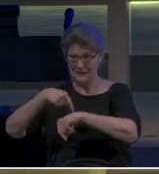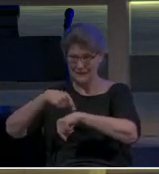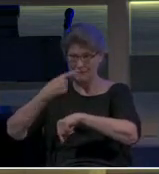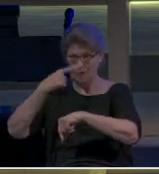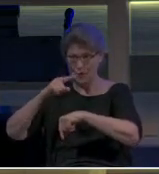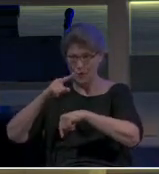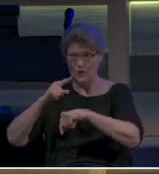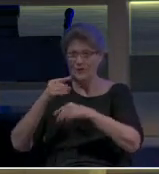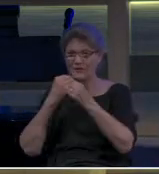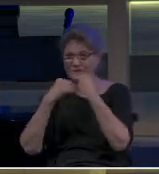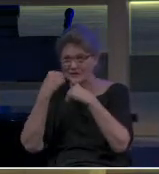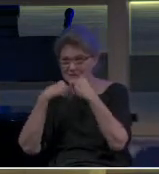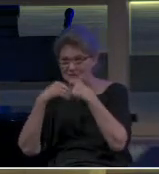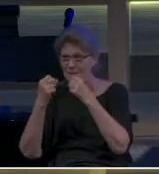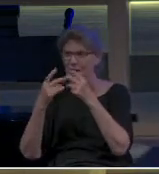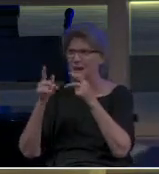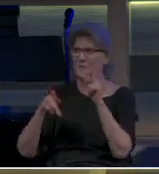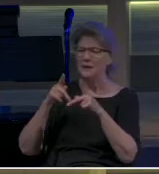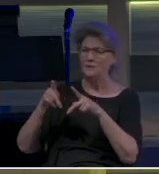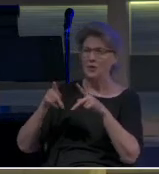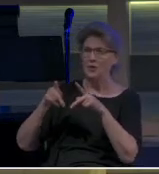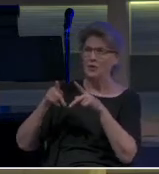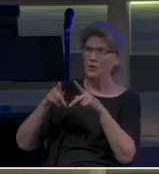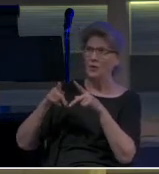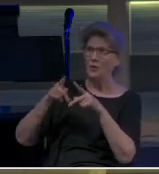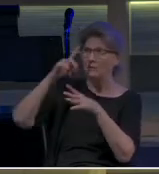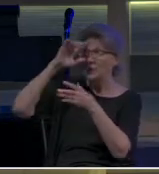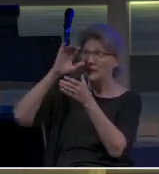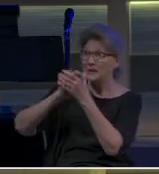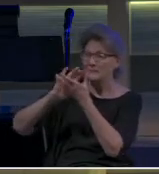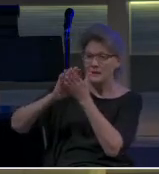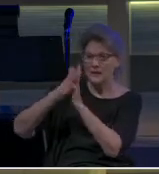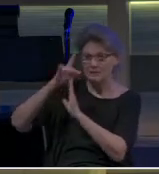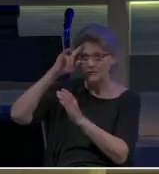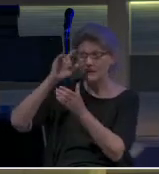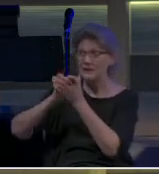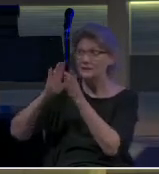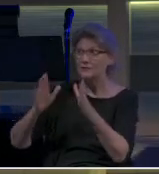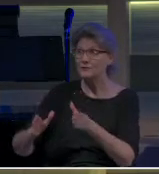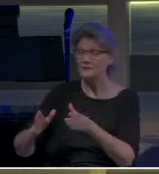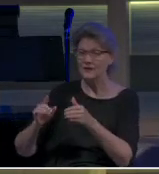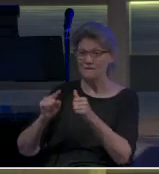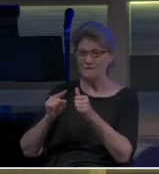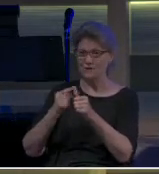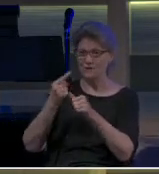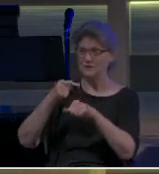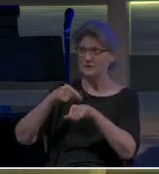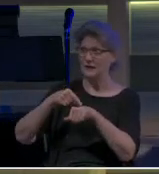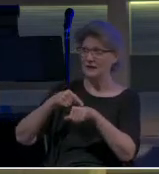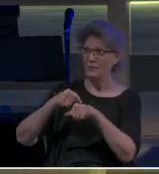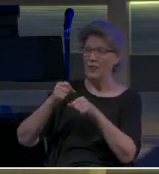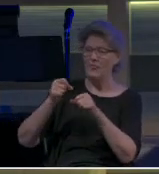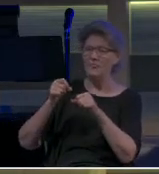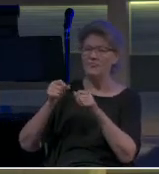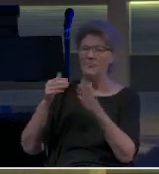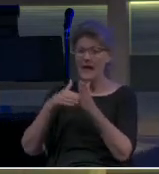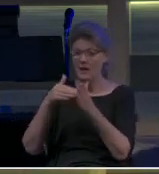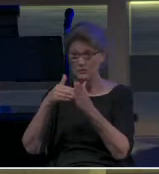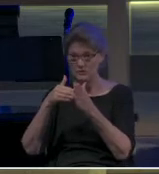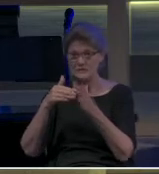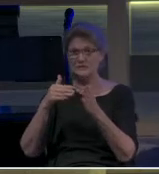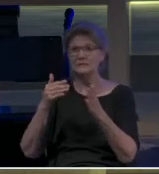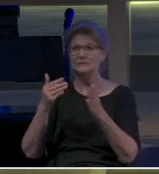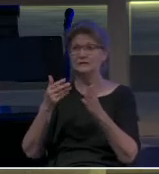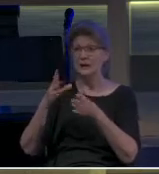to faith in those first days and months of the spread of the good news. It when thousands, including priests,